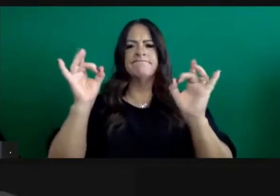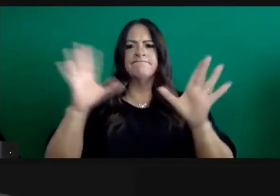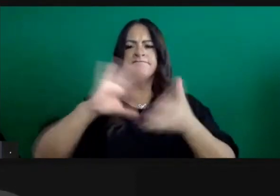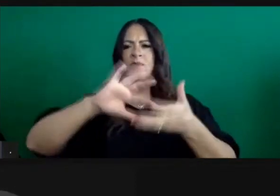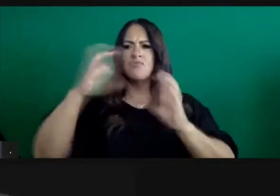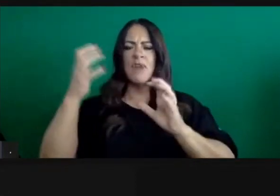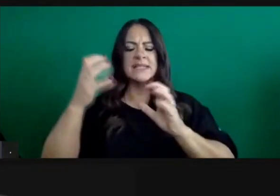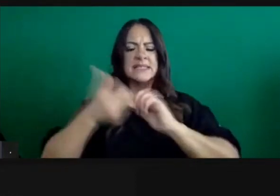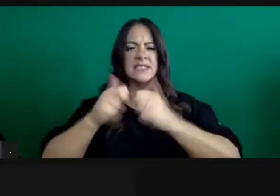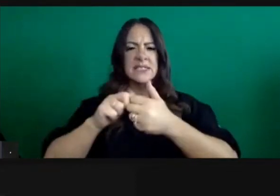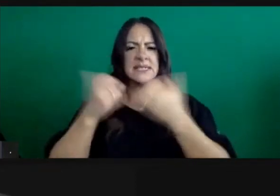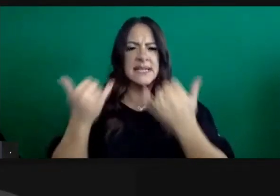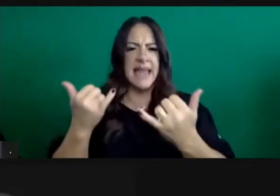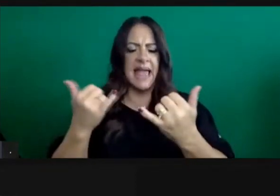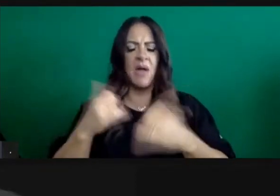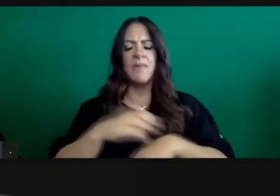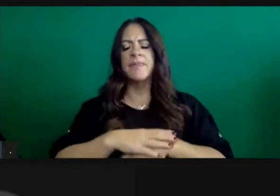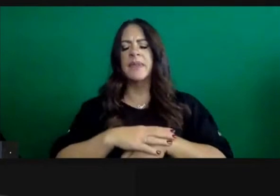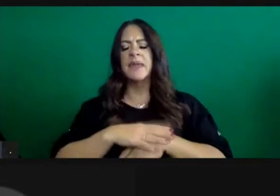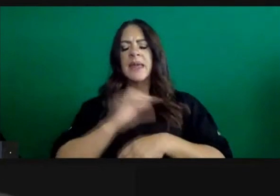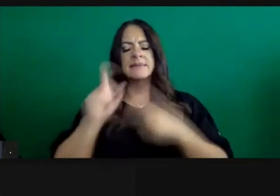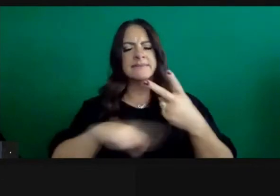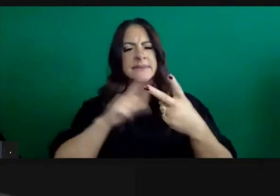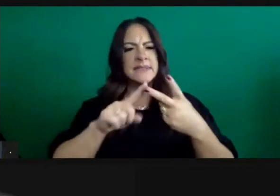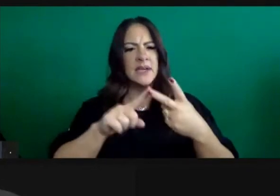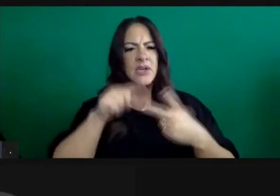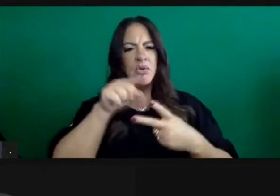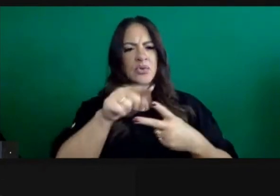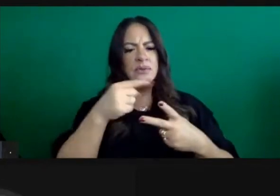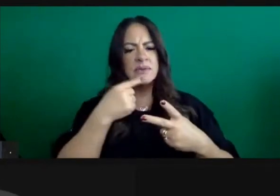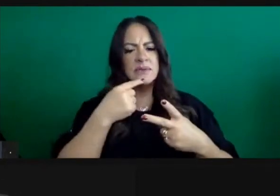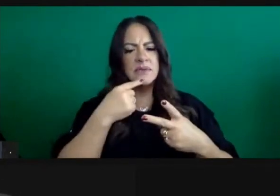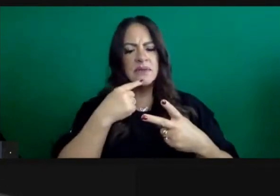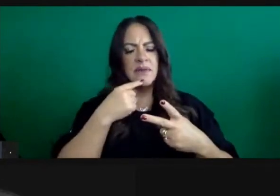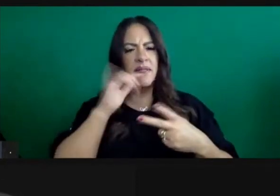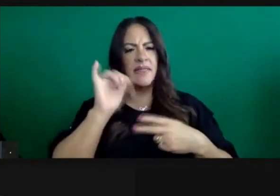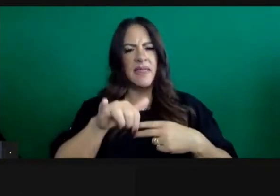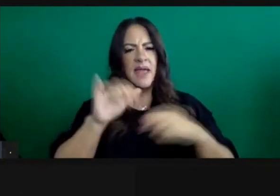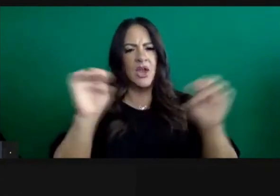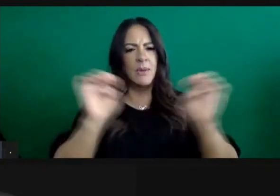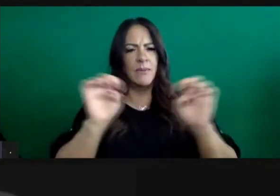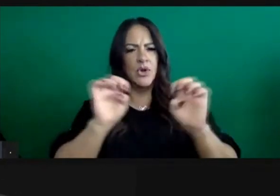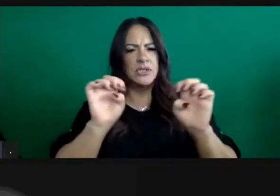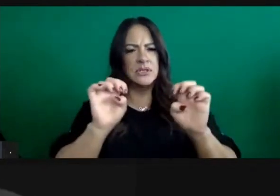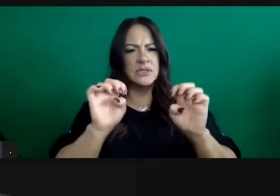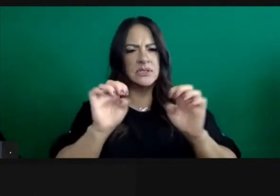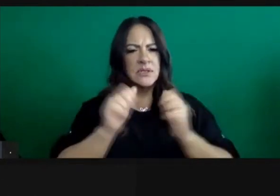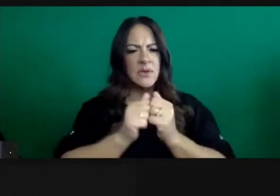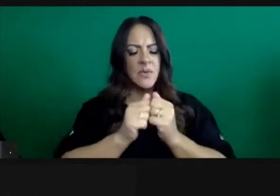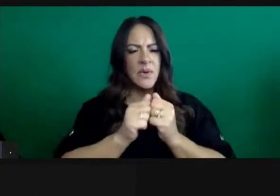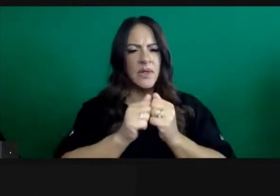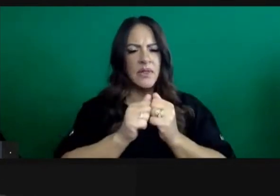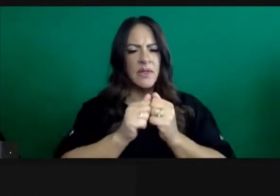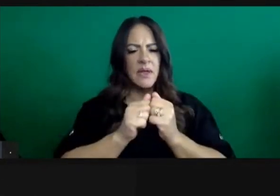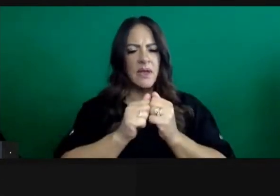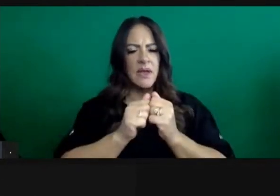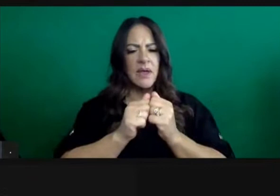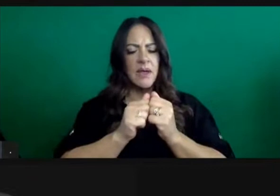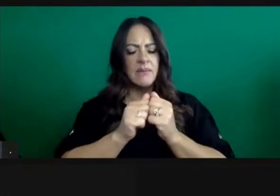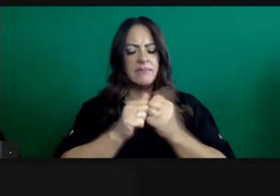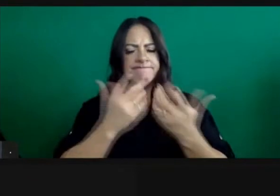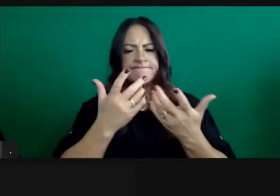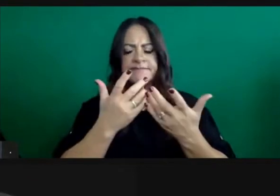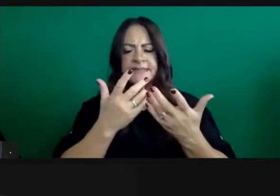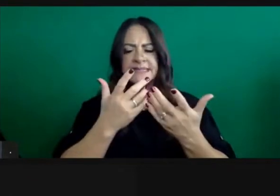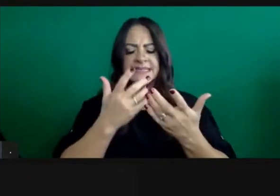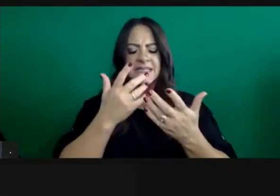when it happens? Second, I'm hearing about ER so full that emergency doctors are assigned to 16 patients per hour. Do you believe the quality